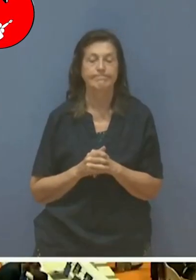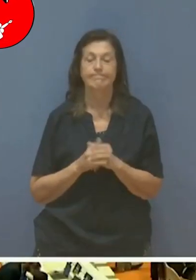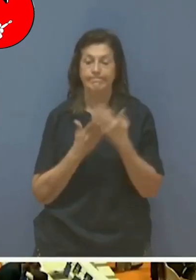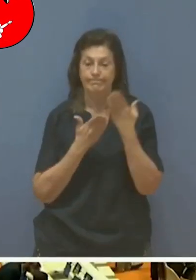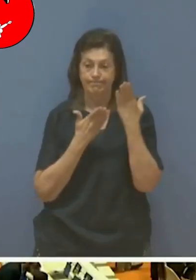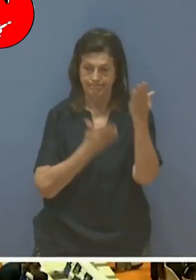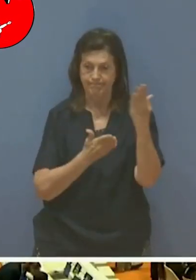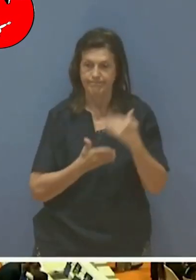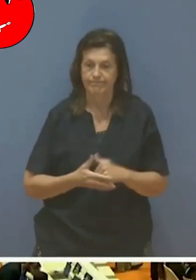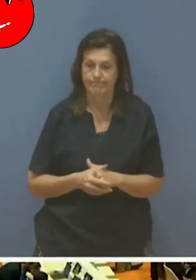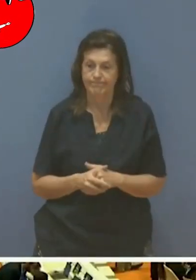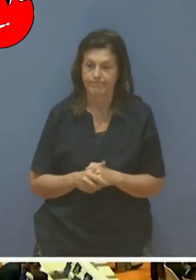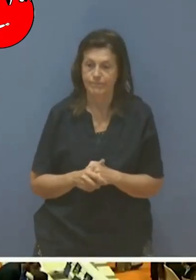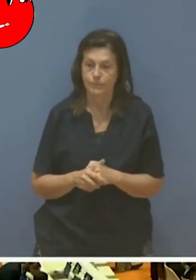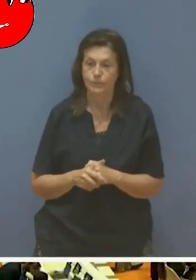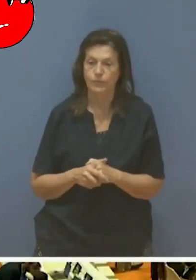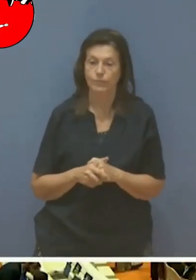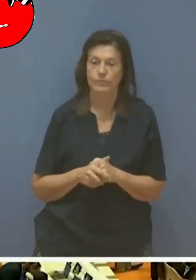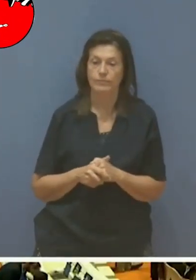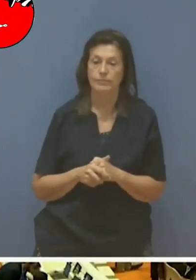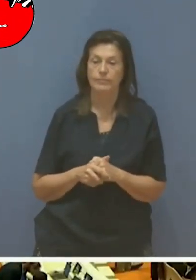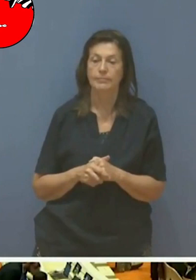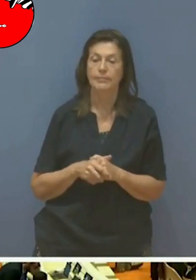Yes, you have the floor.